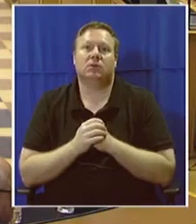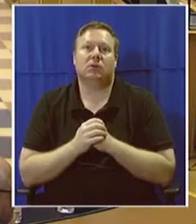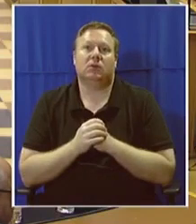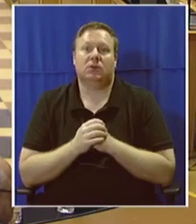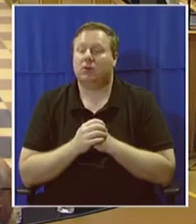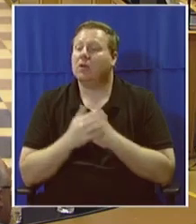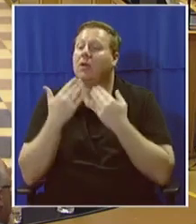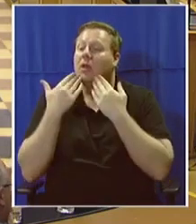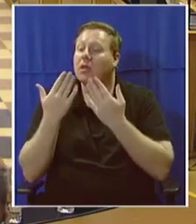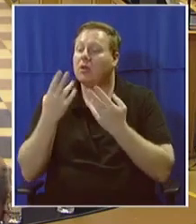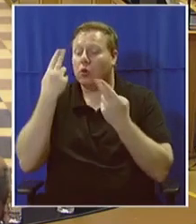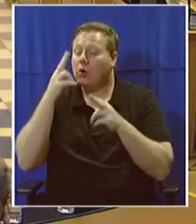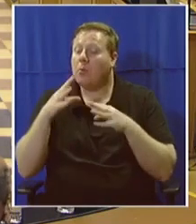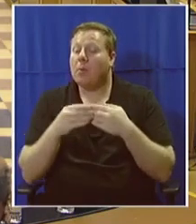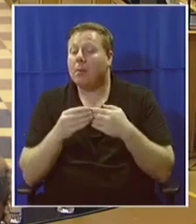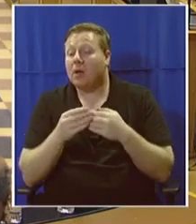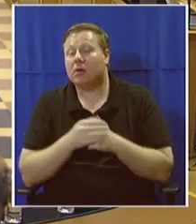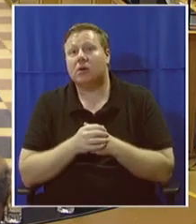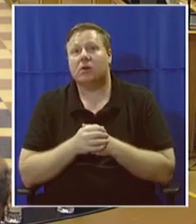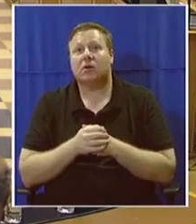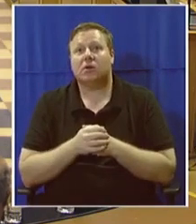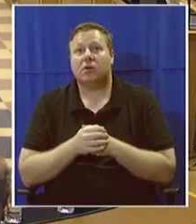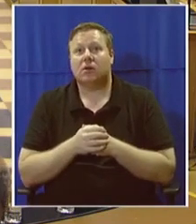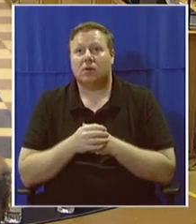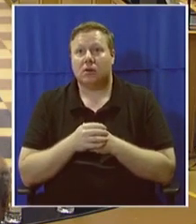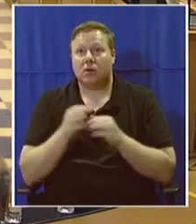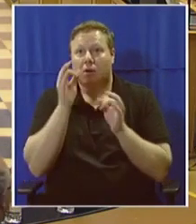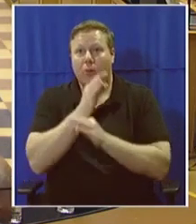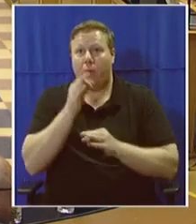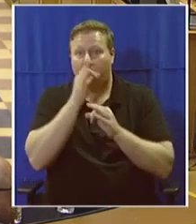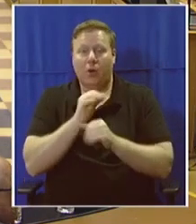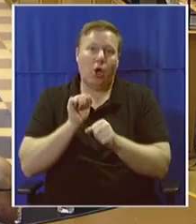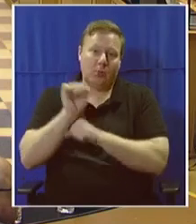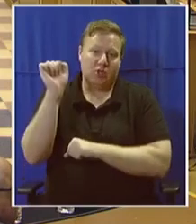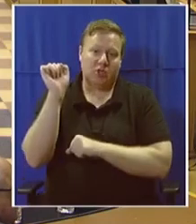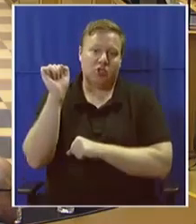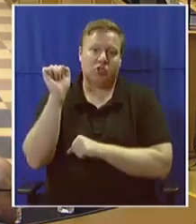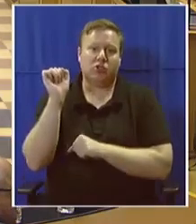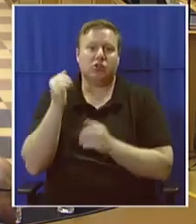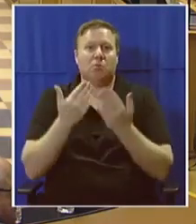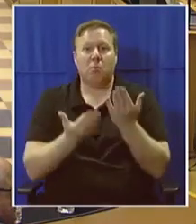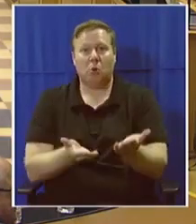Thank you, Honorable Member. If there are no objections, I put a motion.